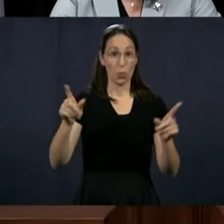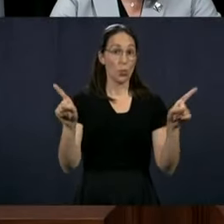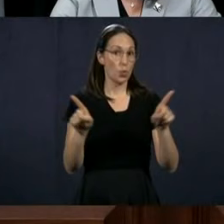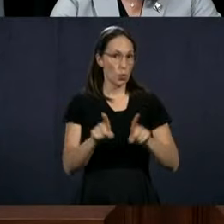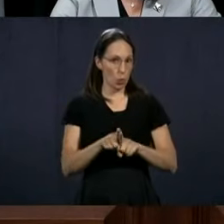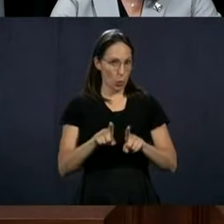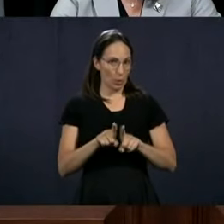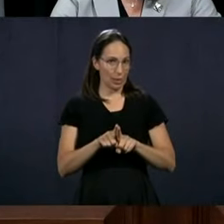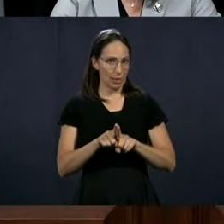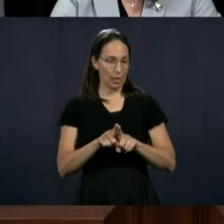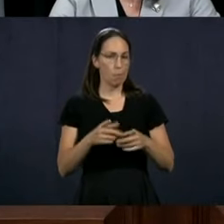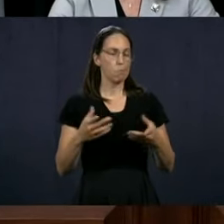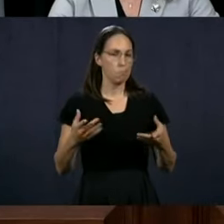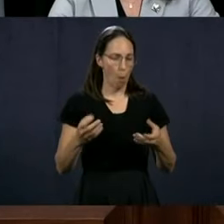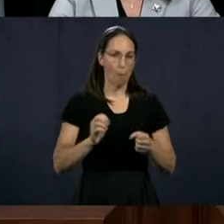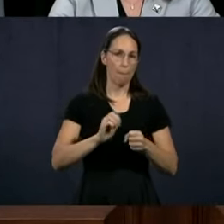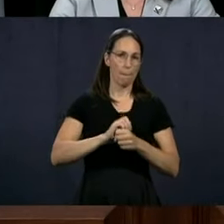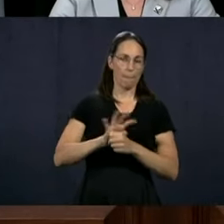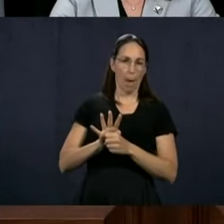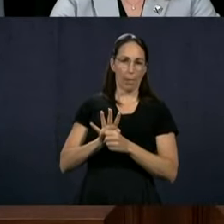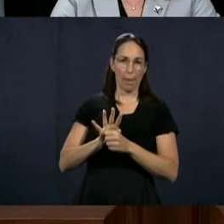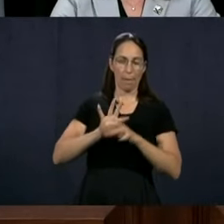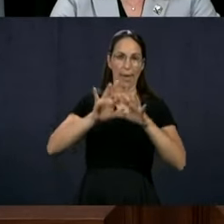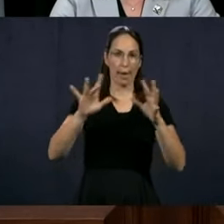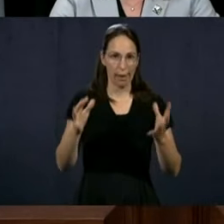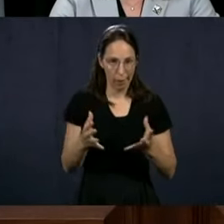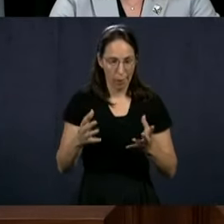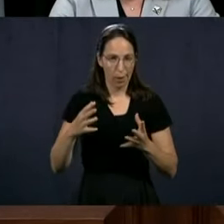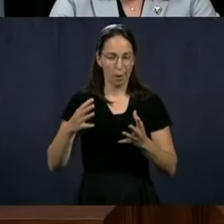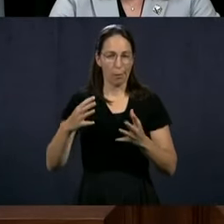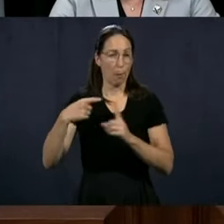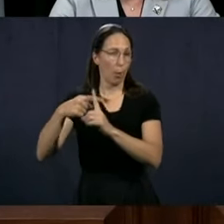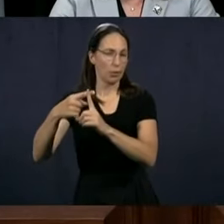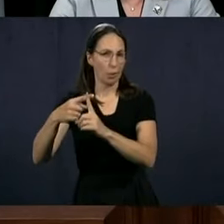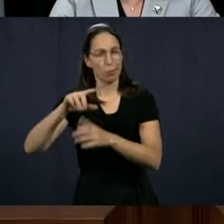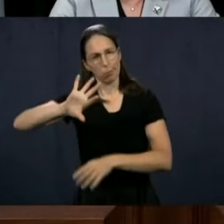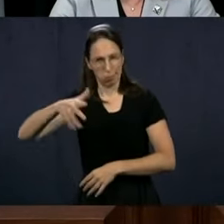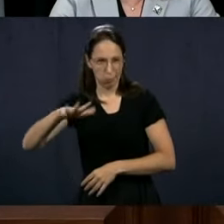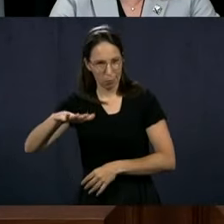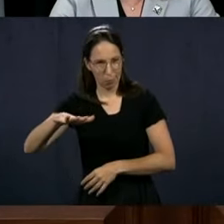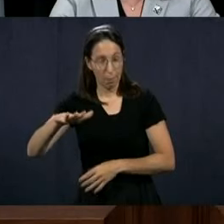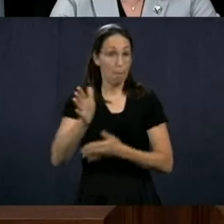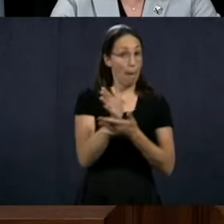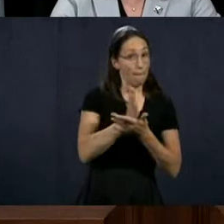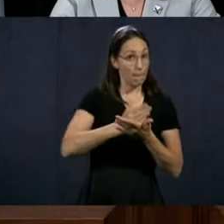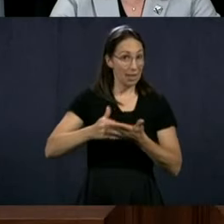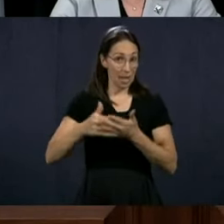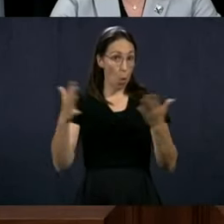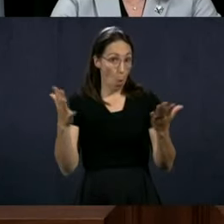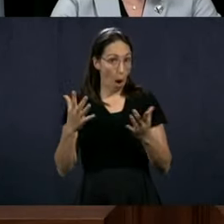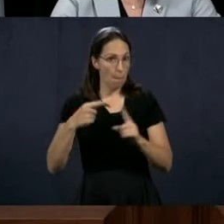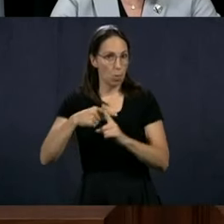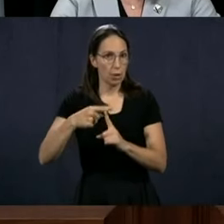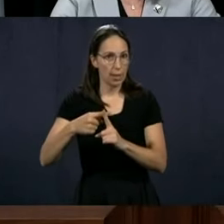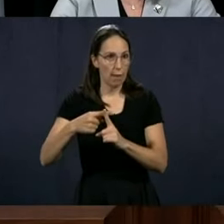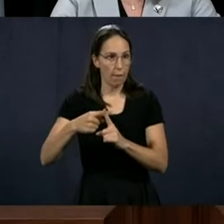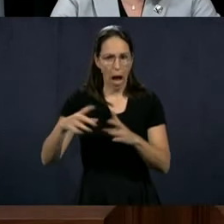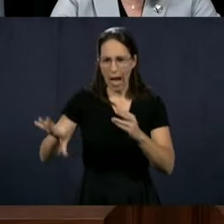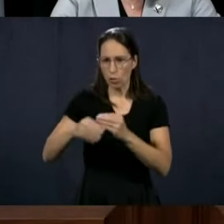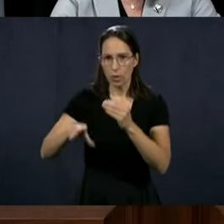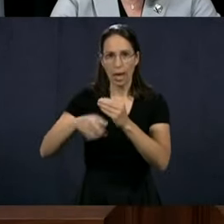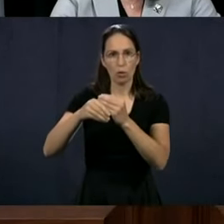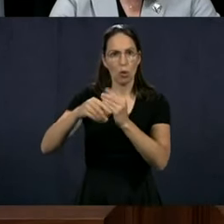talk, of course, there's not very many positive things to the pandemic, but one of the few good things is that it accelerated the